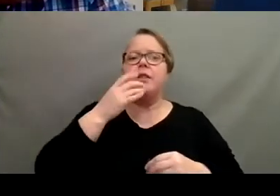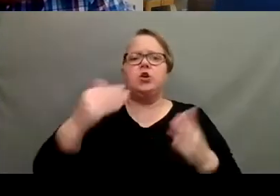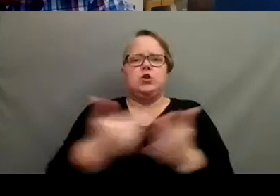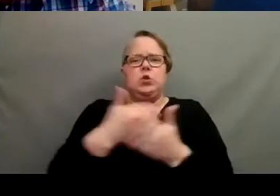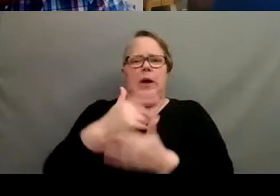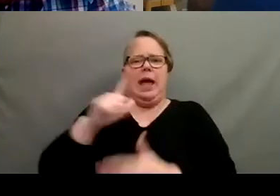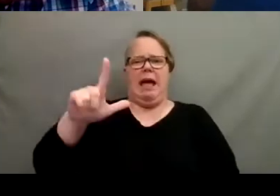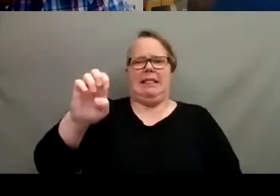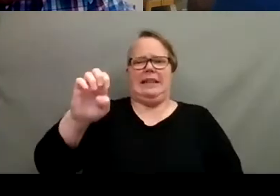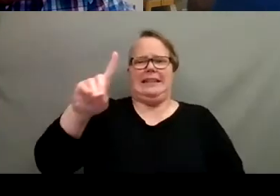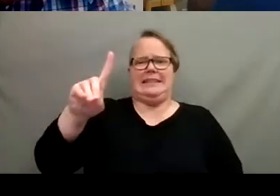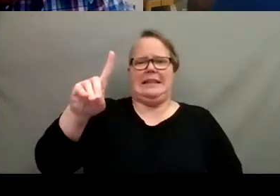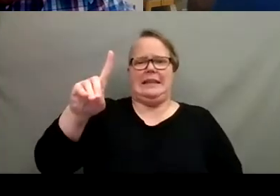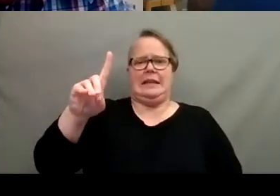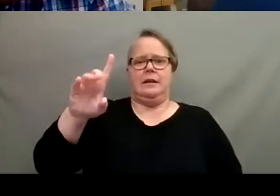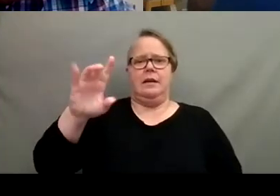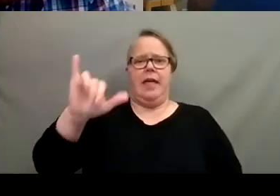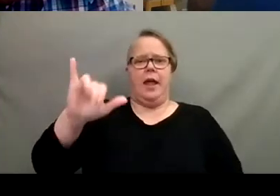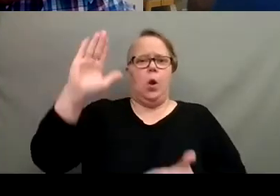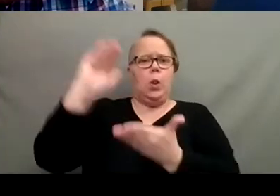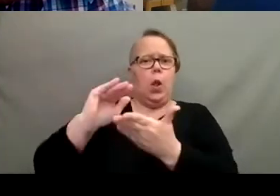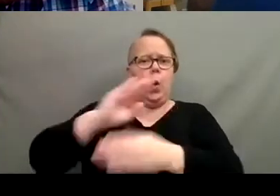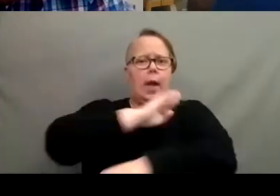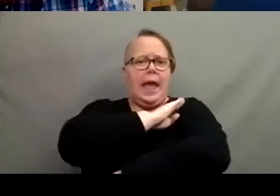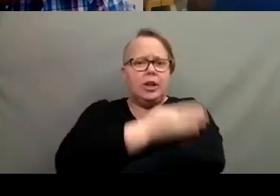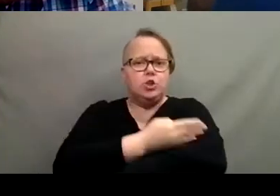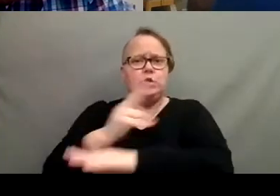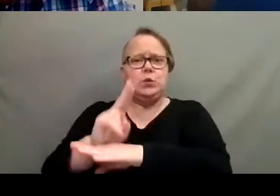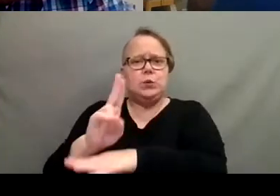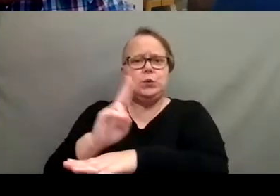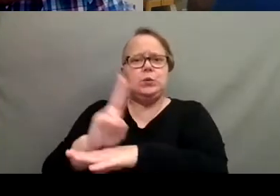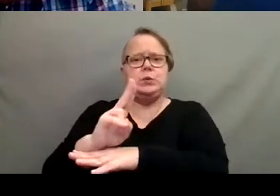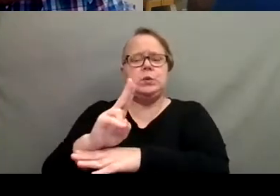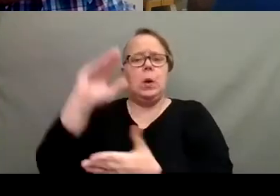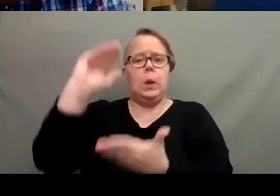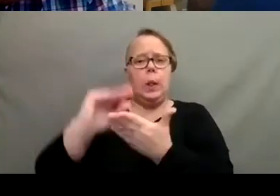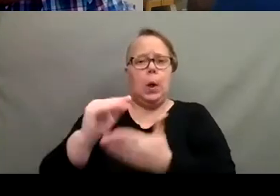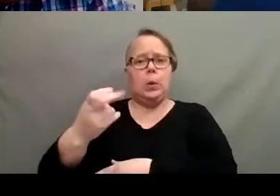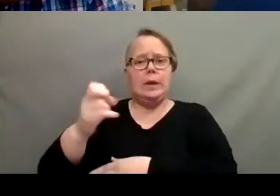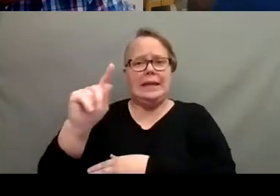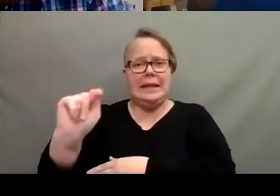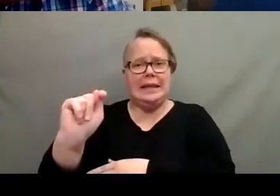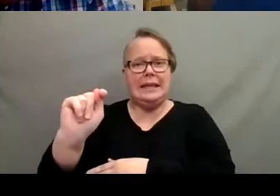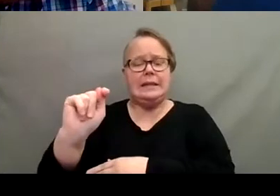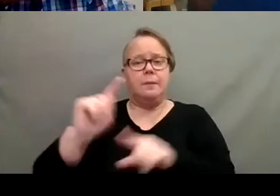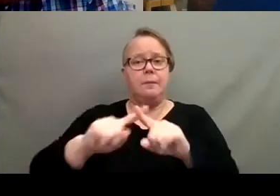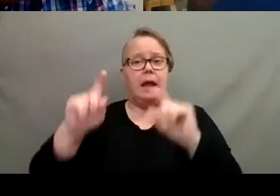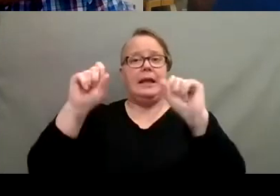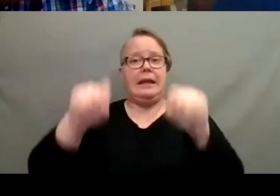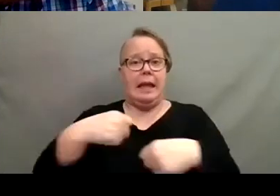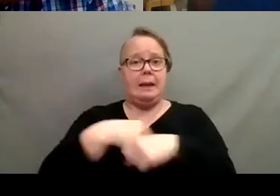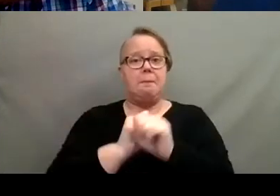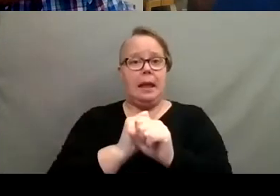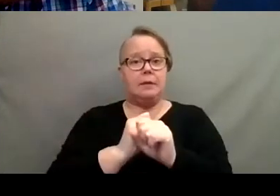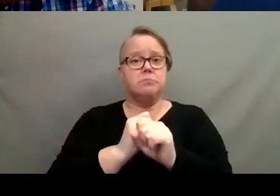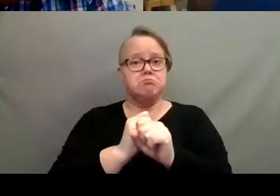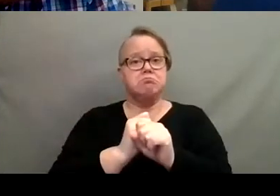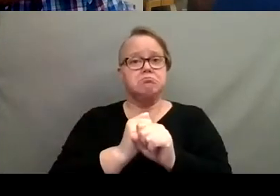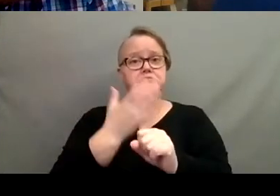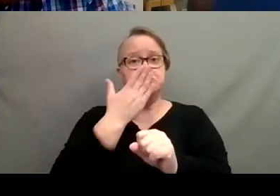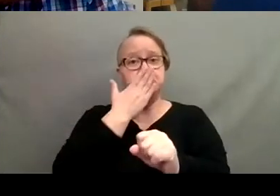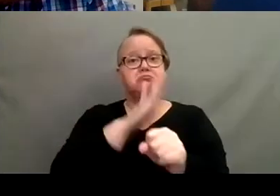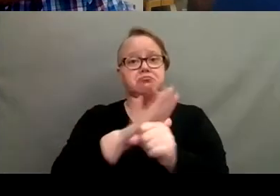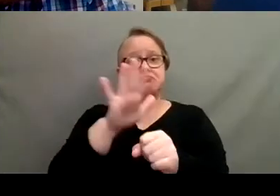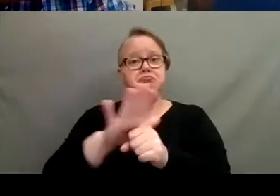fixtures, things like that, that are low energy use, uh, you know, low heat output, but they can generate some decent, uh, light